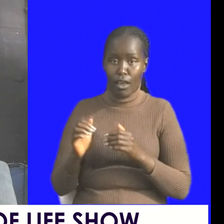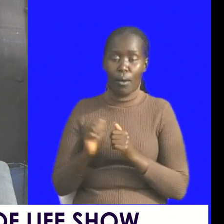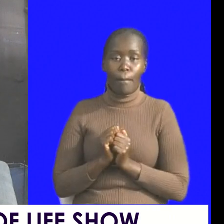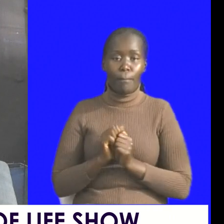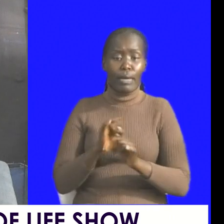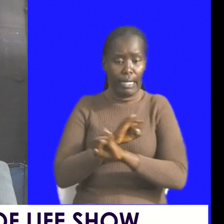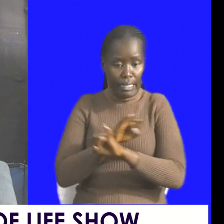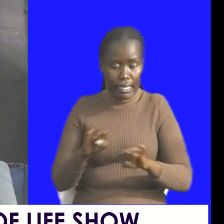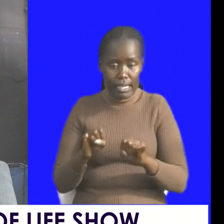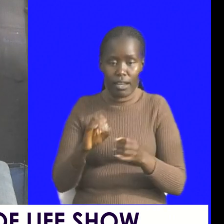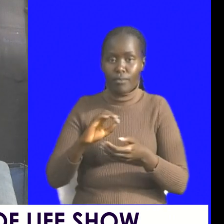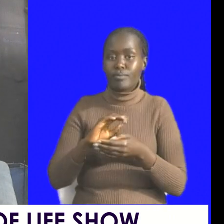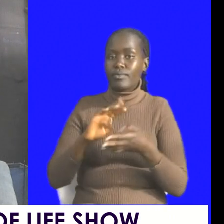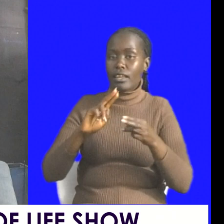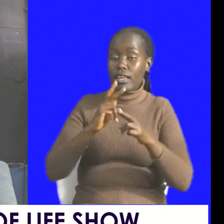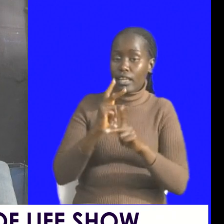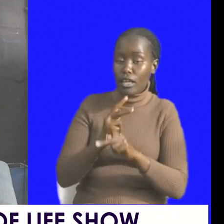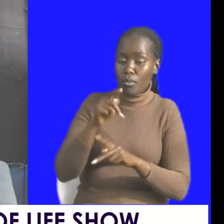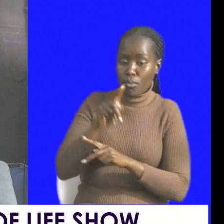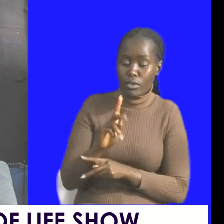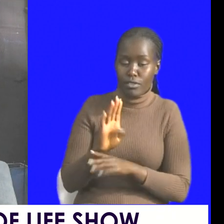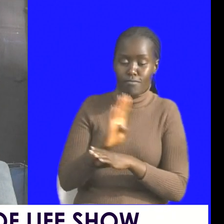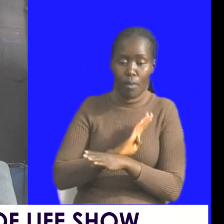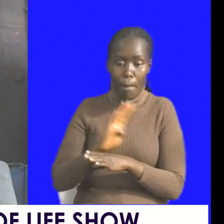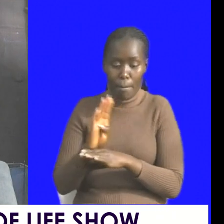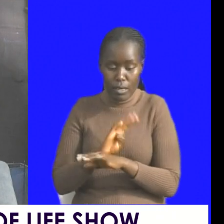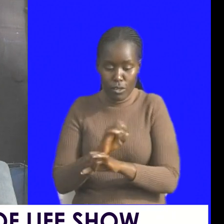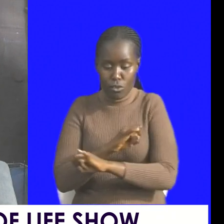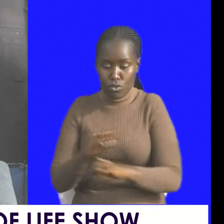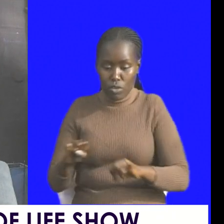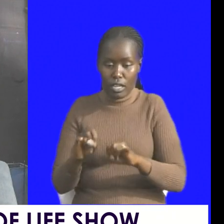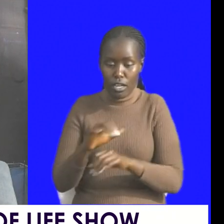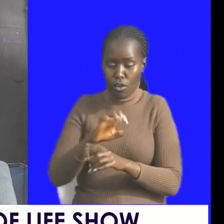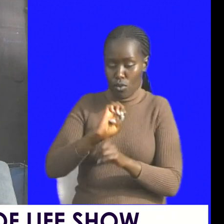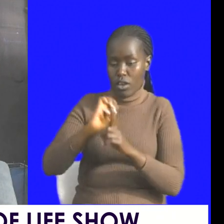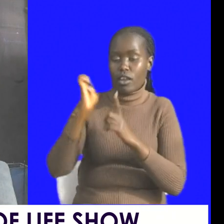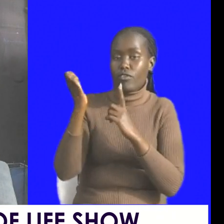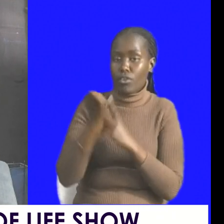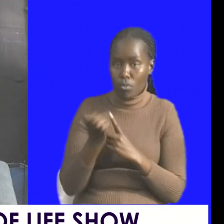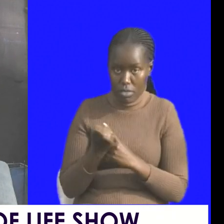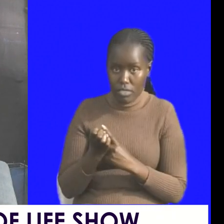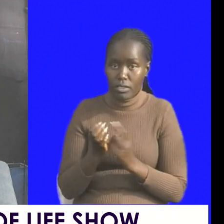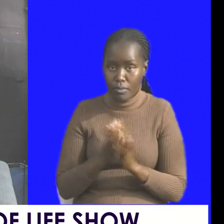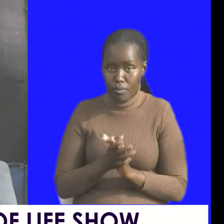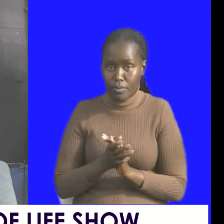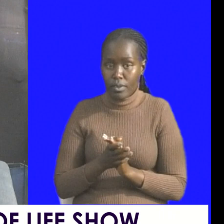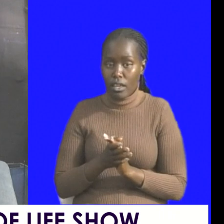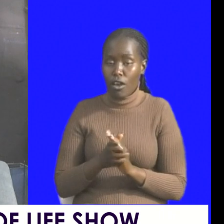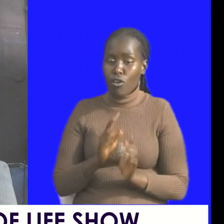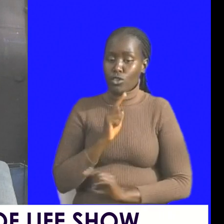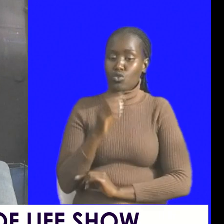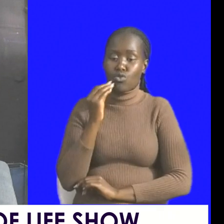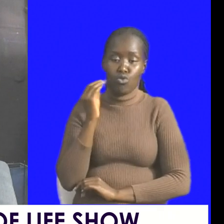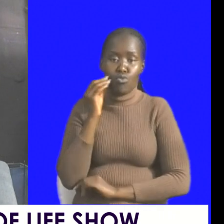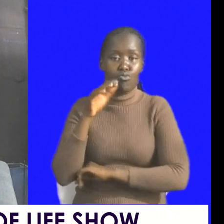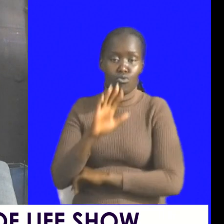keep yourself busy to clean your environment clean your sitting room clean your bedroom make sure your home has good